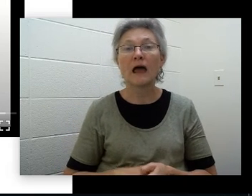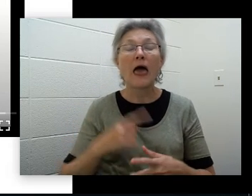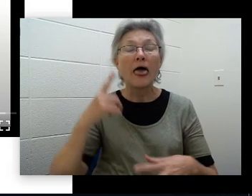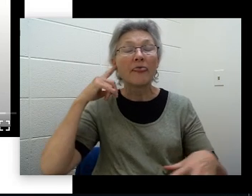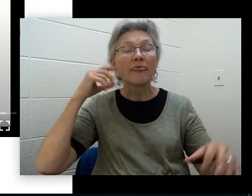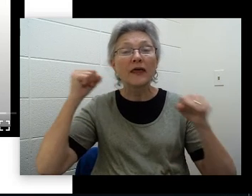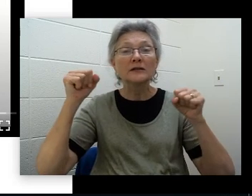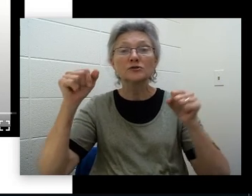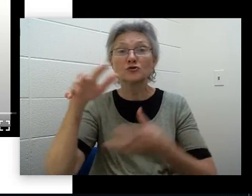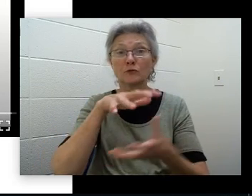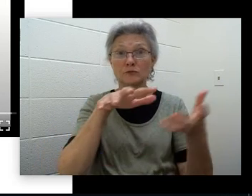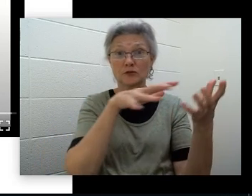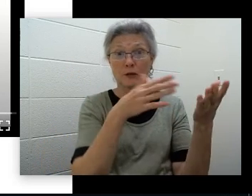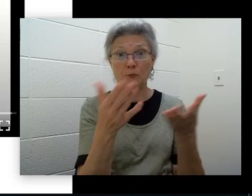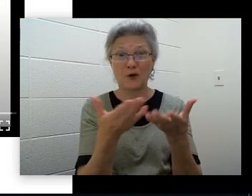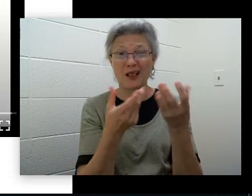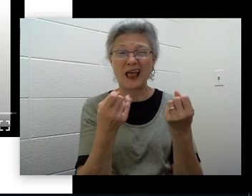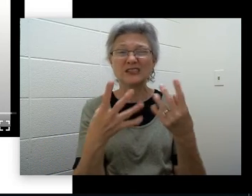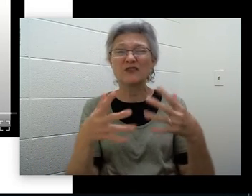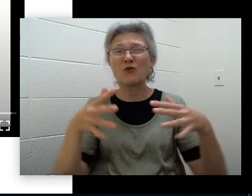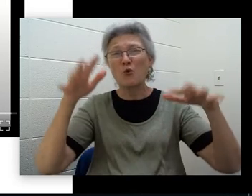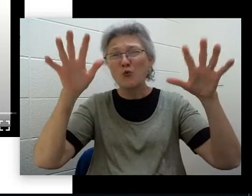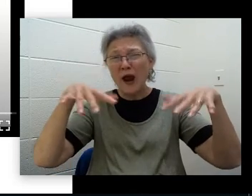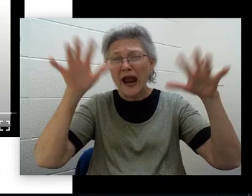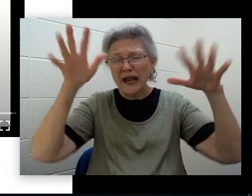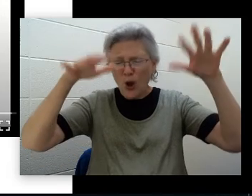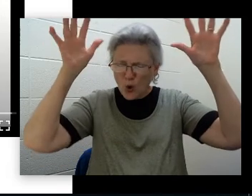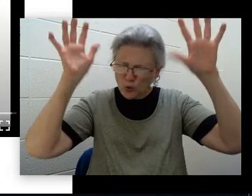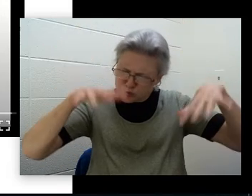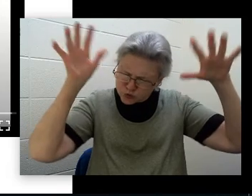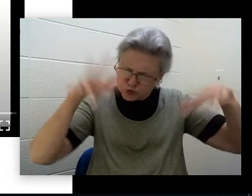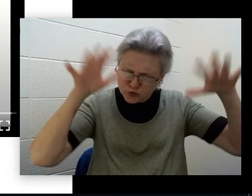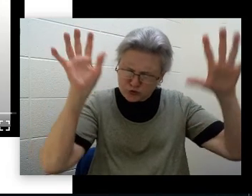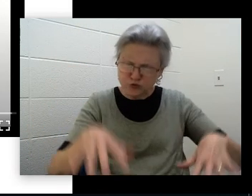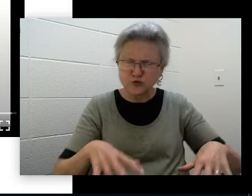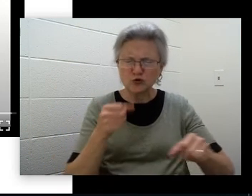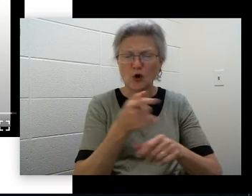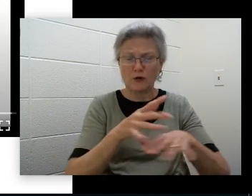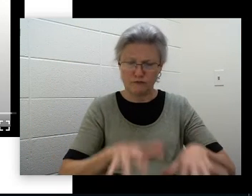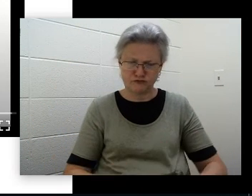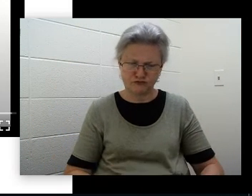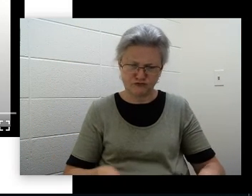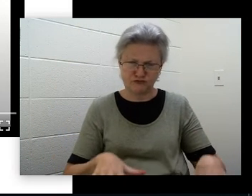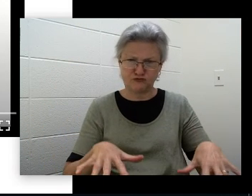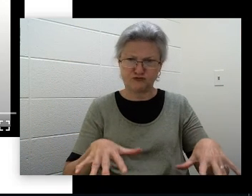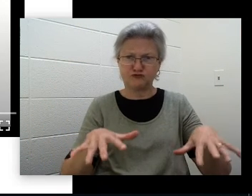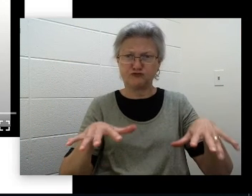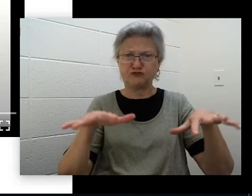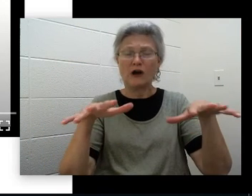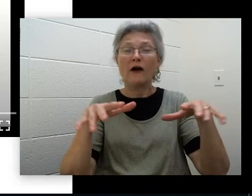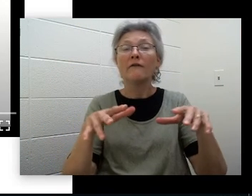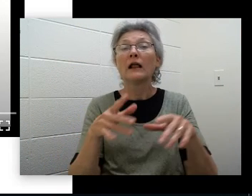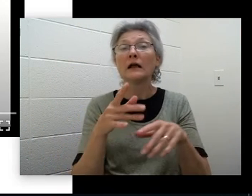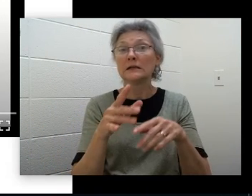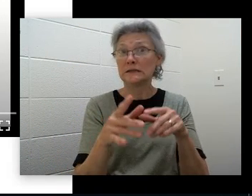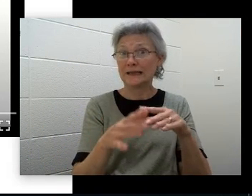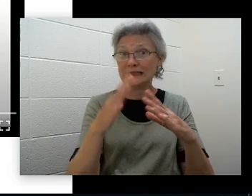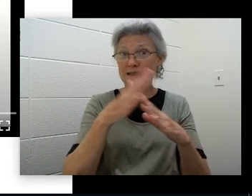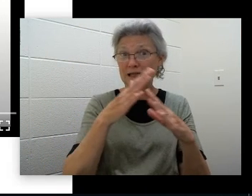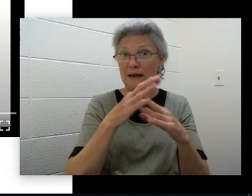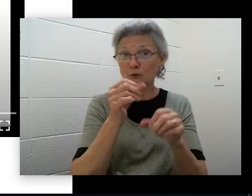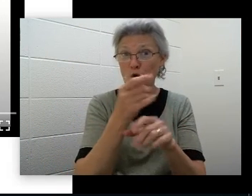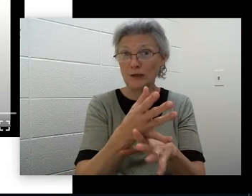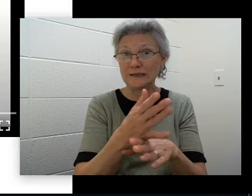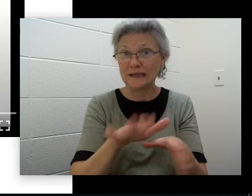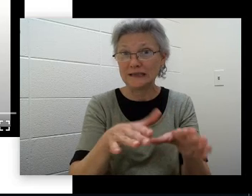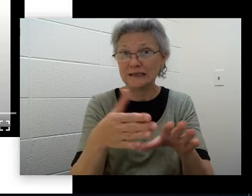Thunderstorms can sometimes bring lots of rain in a short amount of time, causing flooding. A lot of people don't realize that flooding is the number one cause of